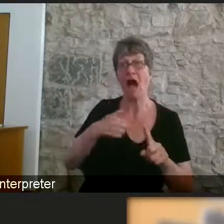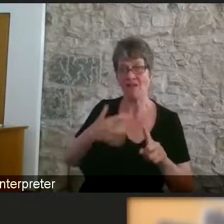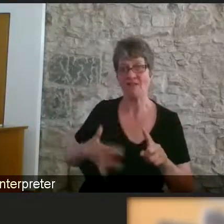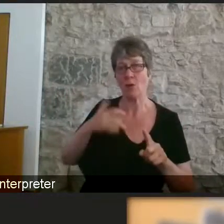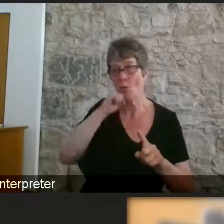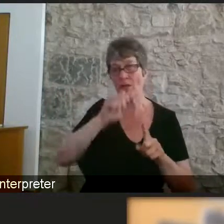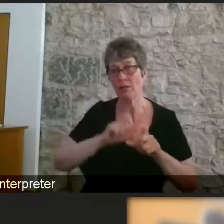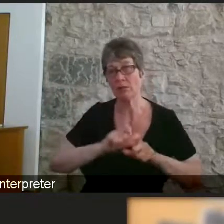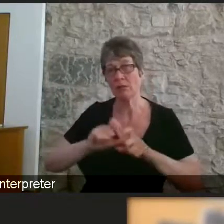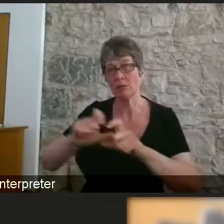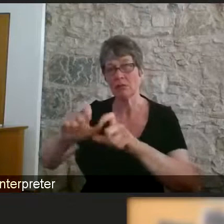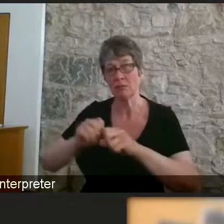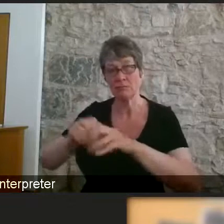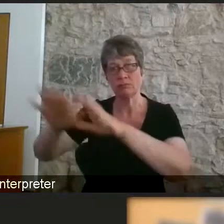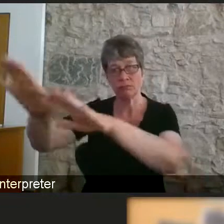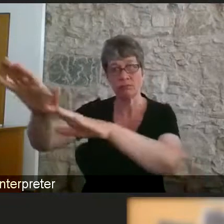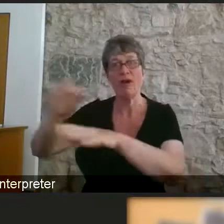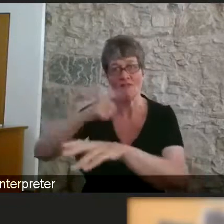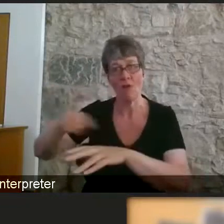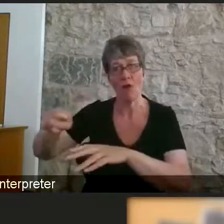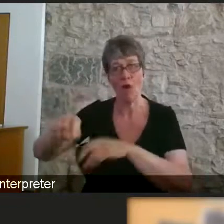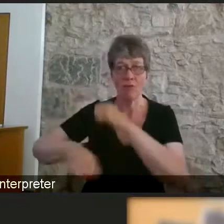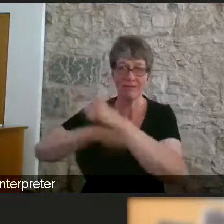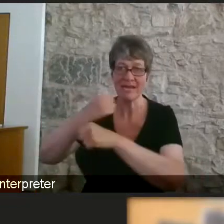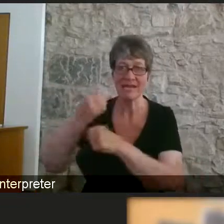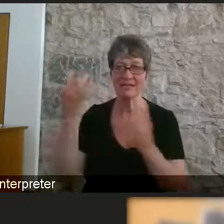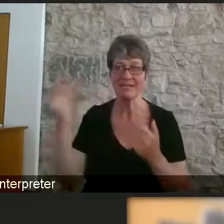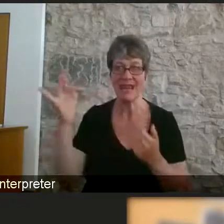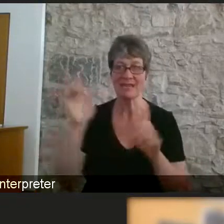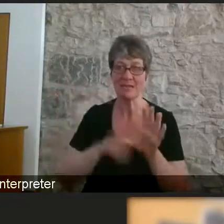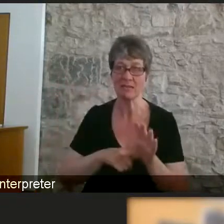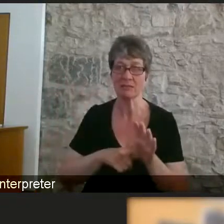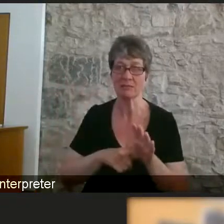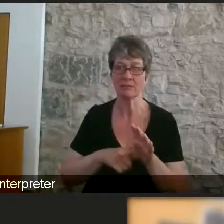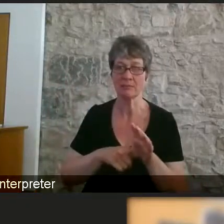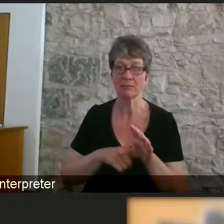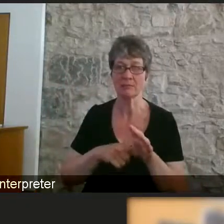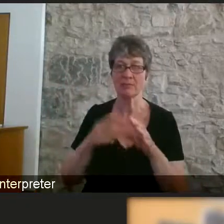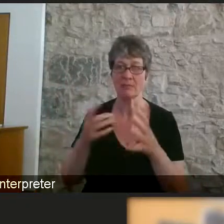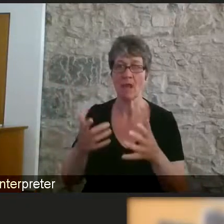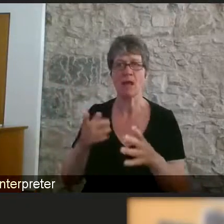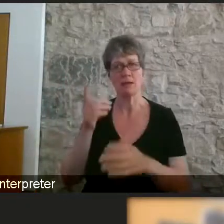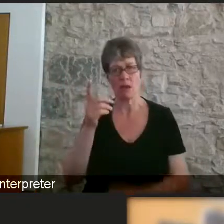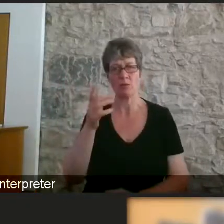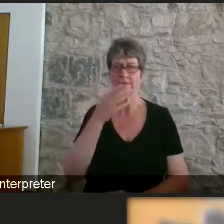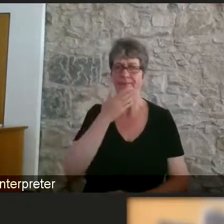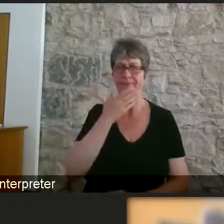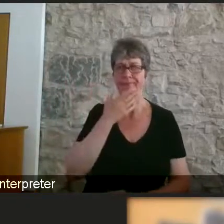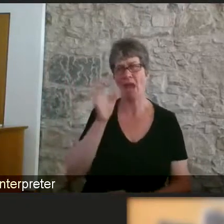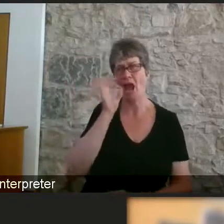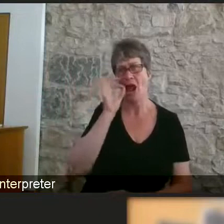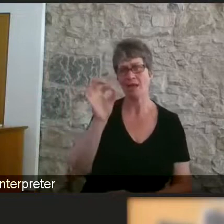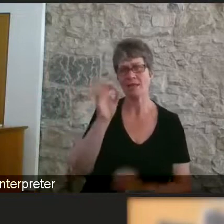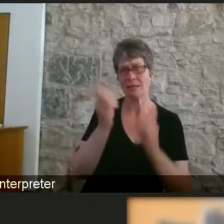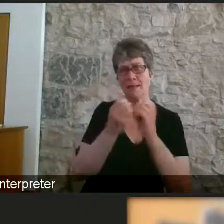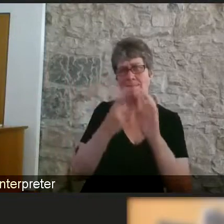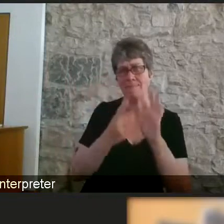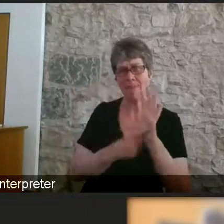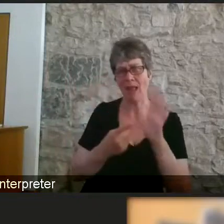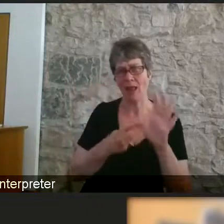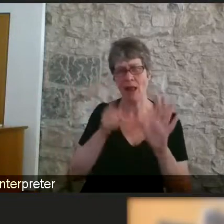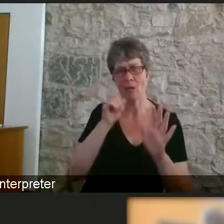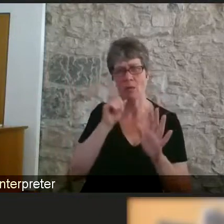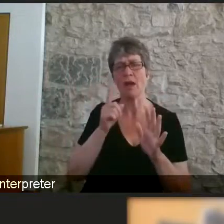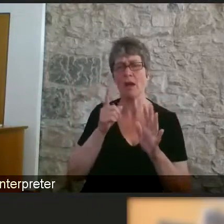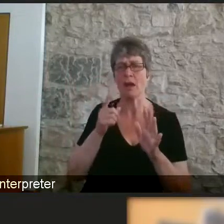for me is, are you noticing the difference in the move